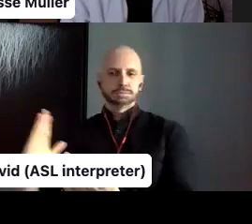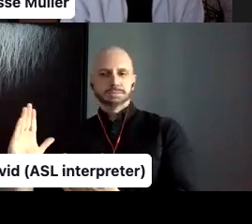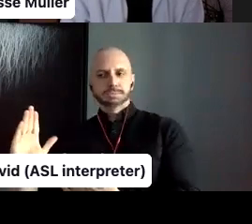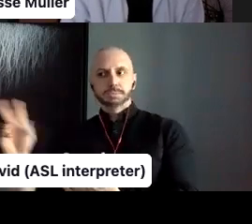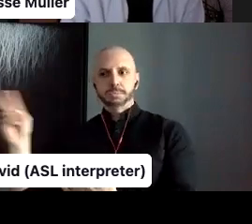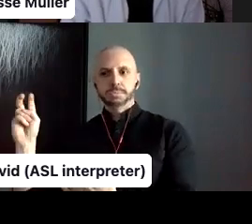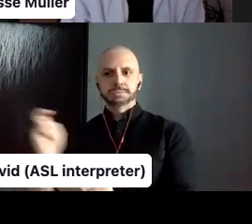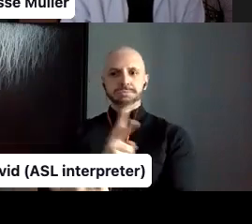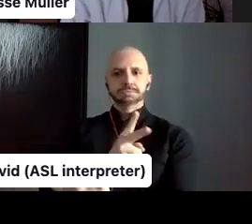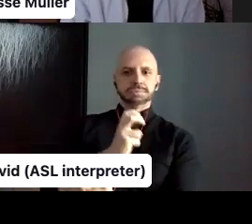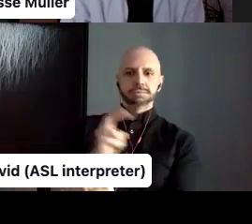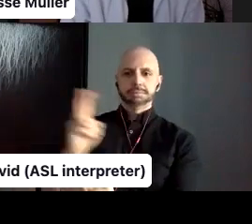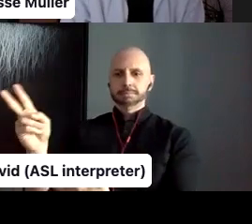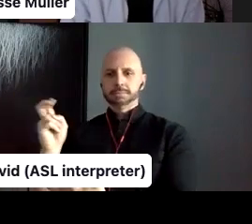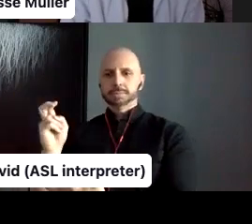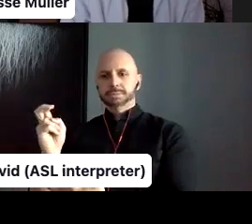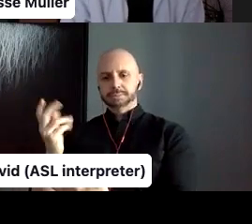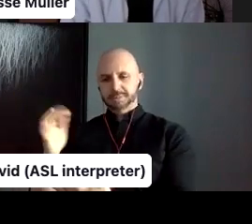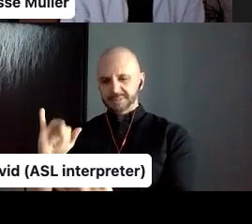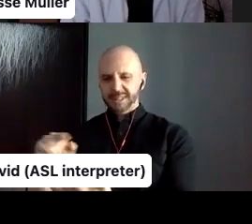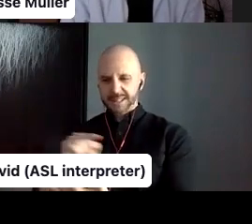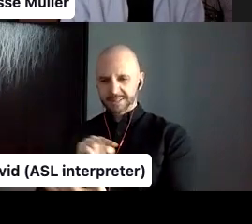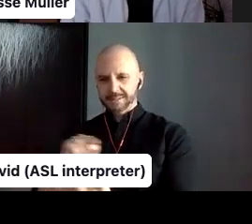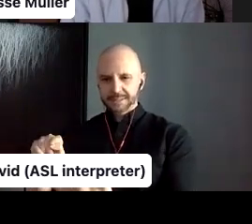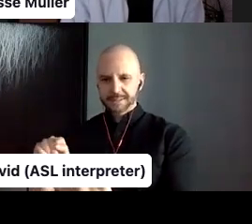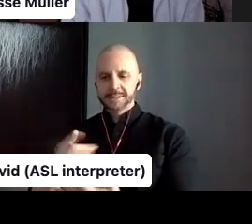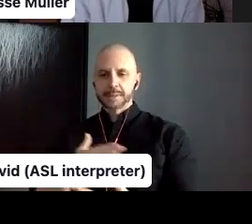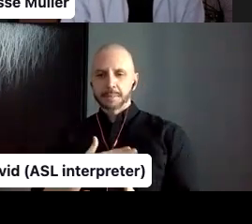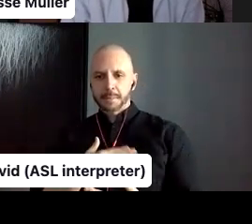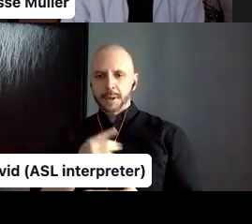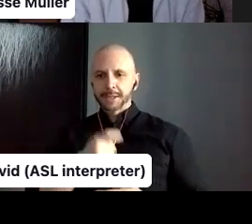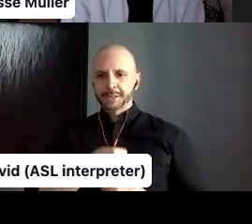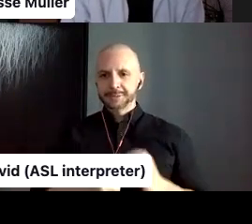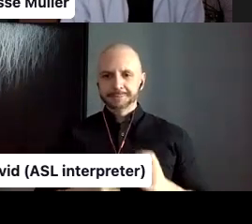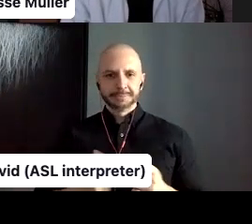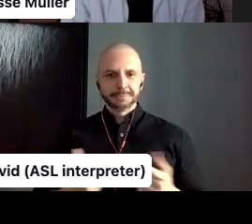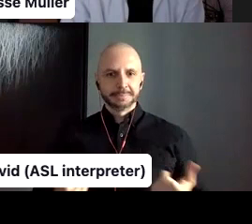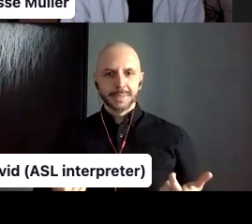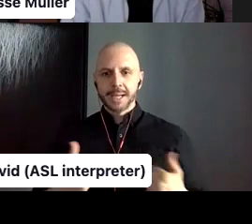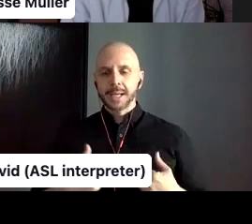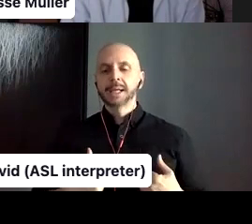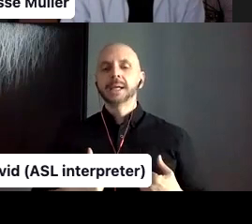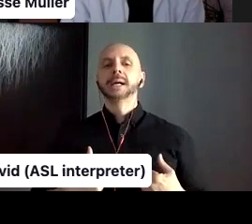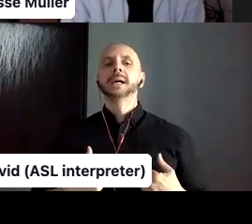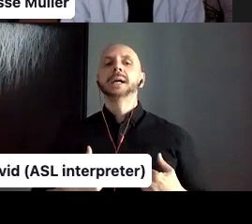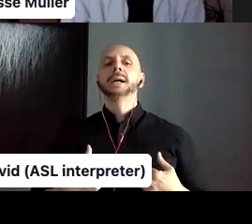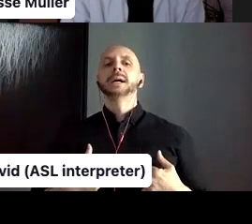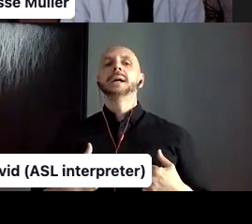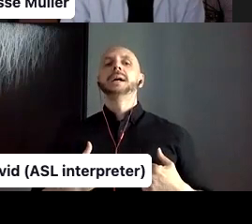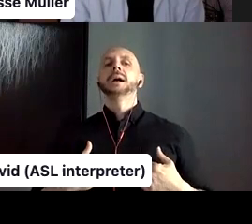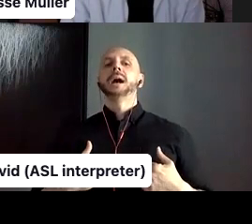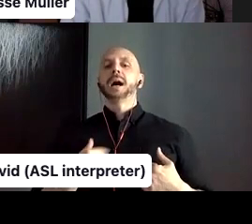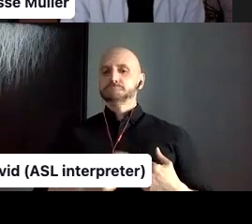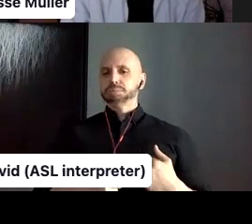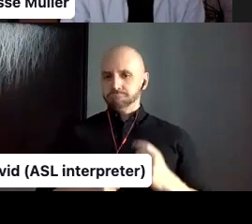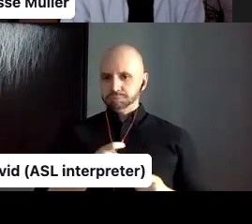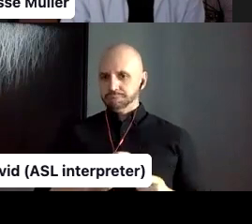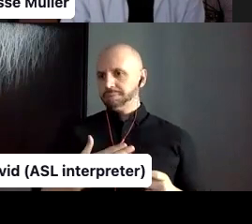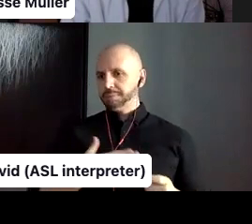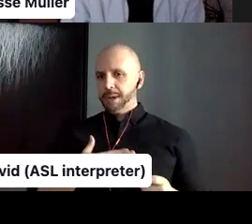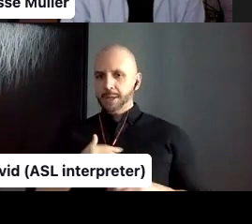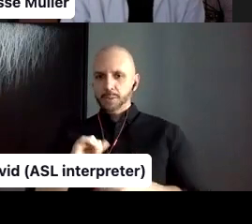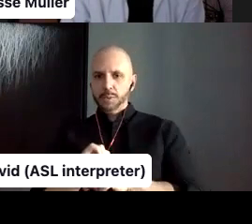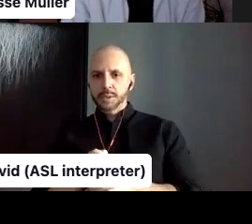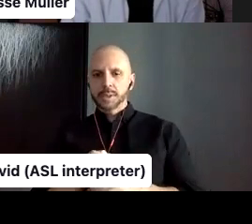reacting on the subject. So also my contribution, I'm sorry, I don't have it in front of me is also more about work